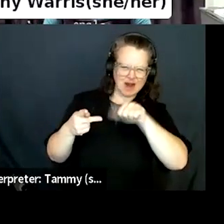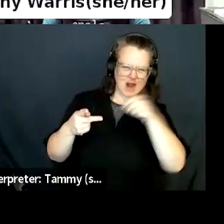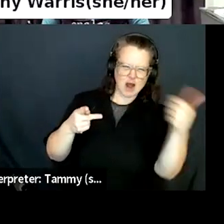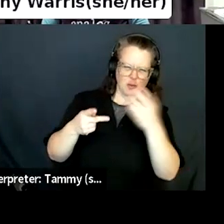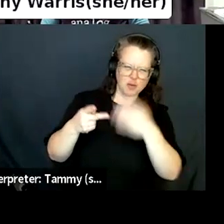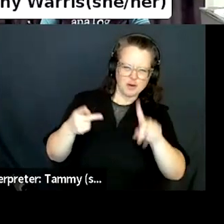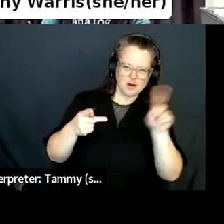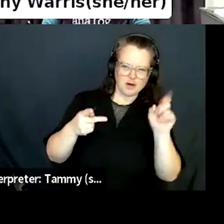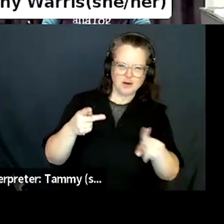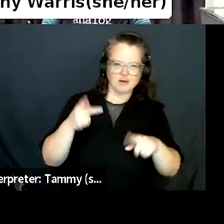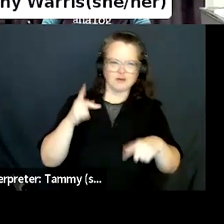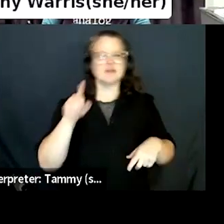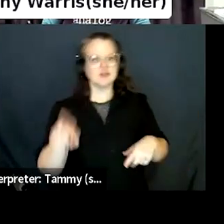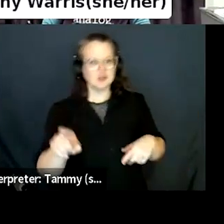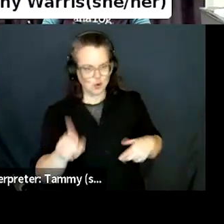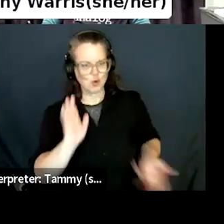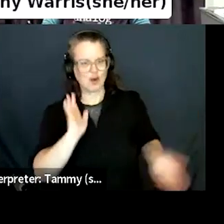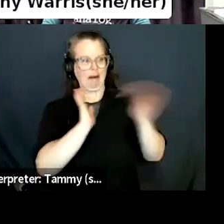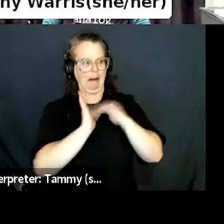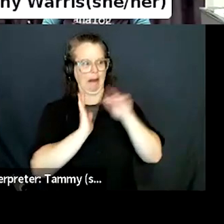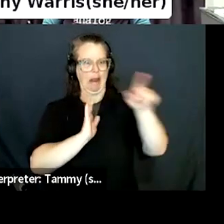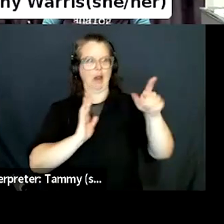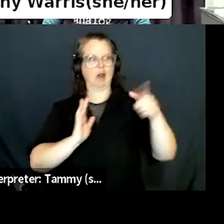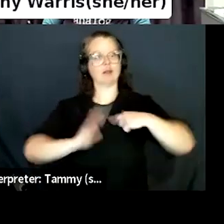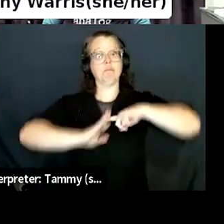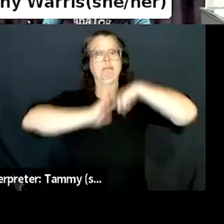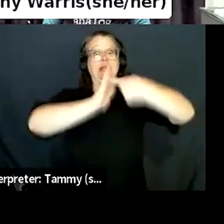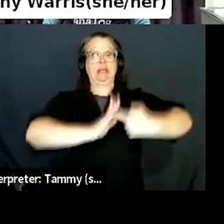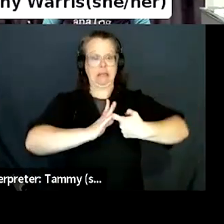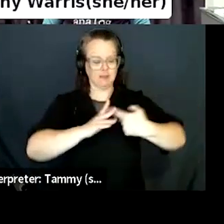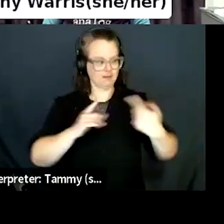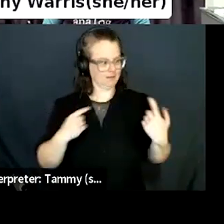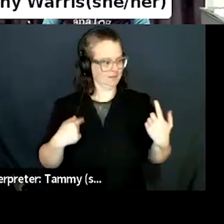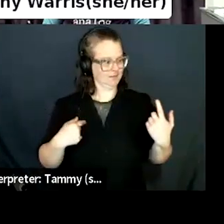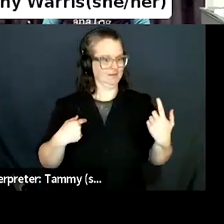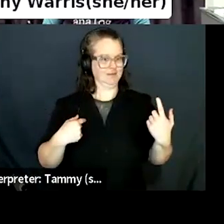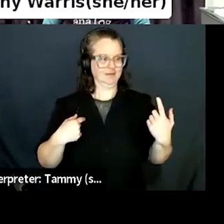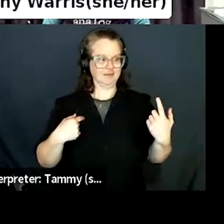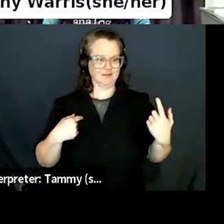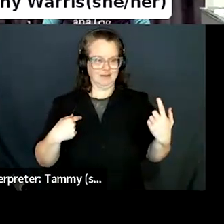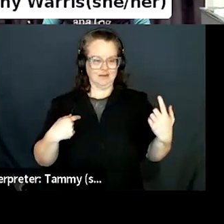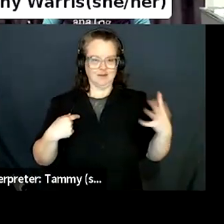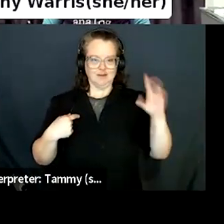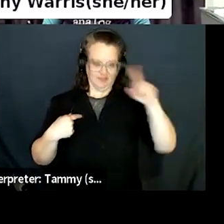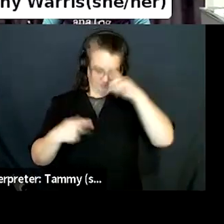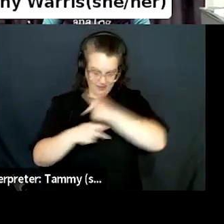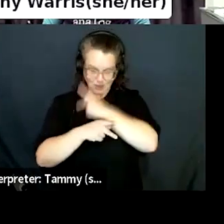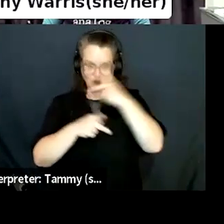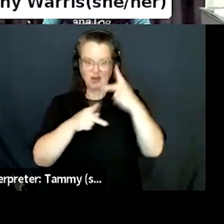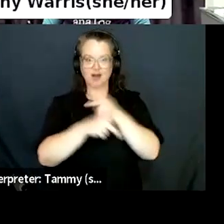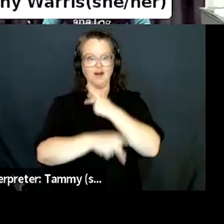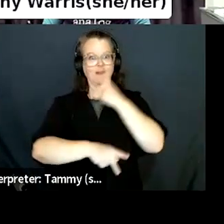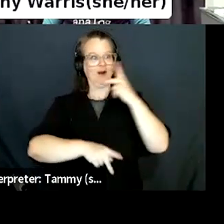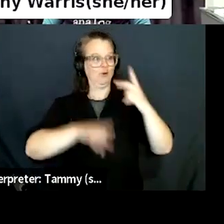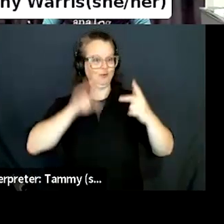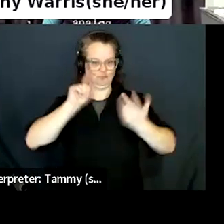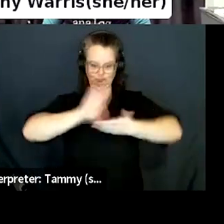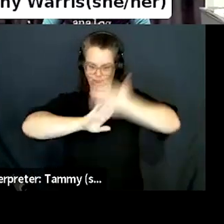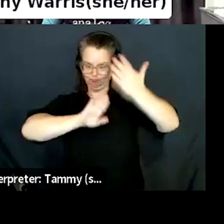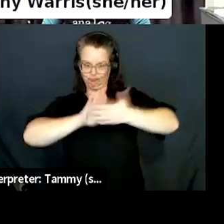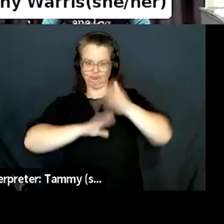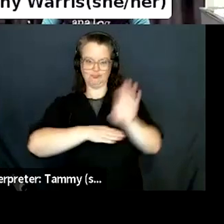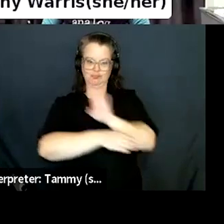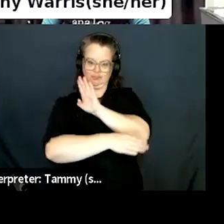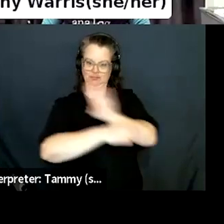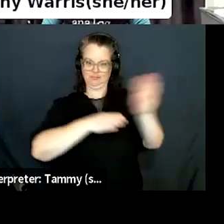your launch, your onboarding, getting ready, uh, ongoing, are there inefficiencies that